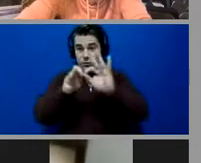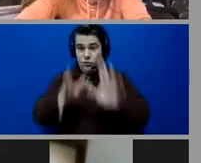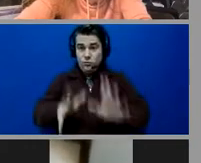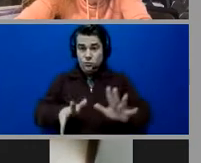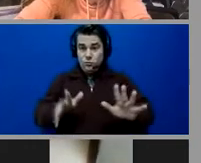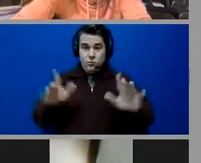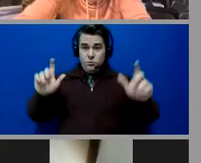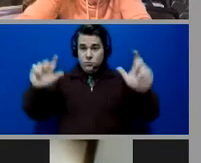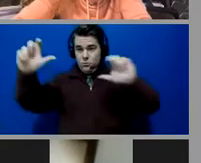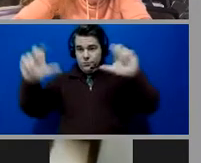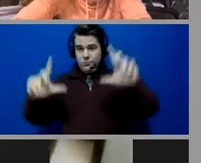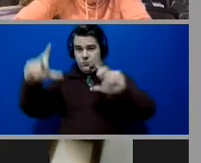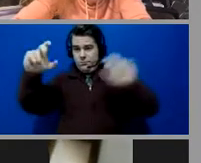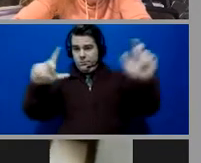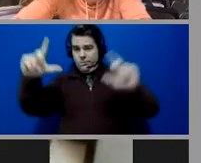with being able to see Brandon.